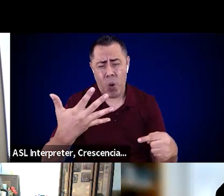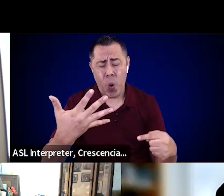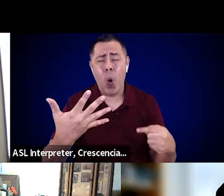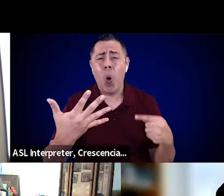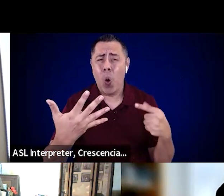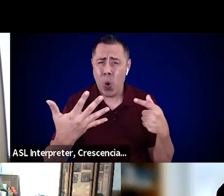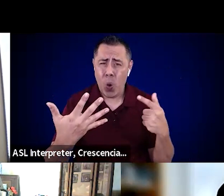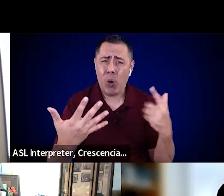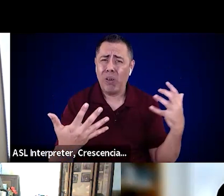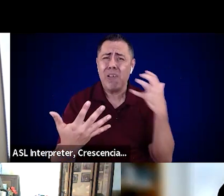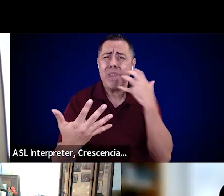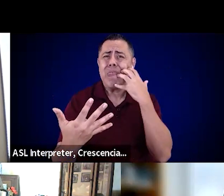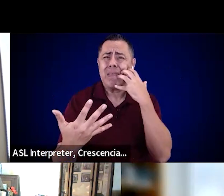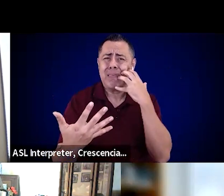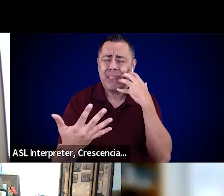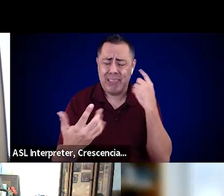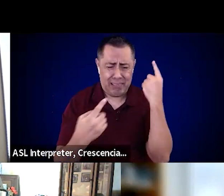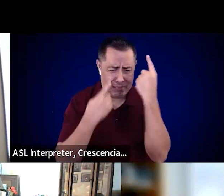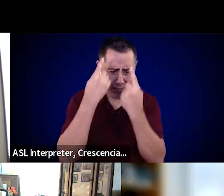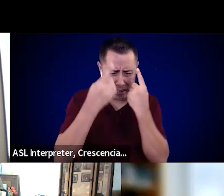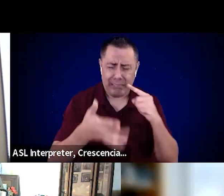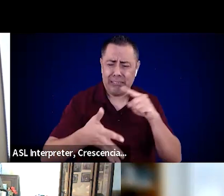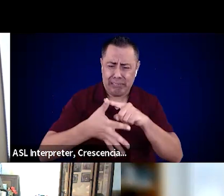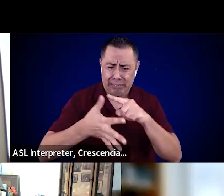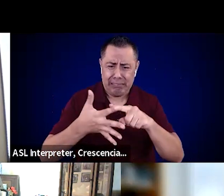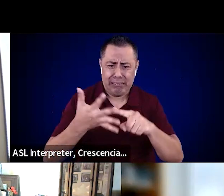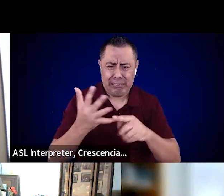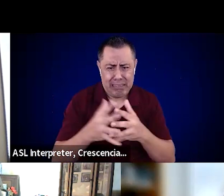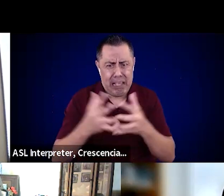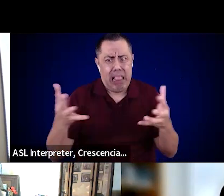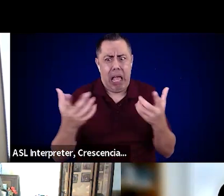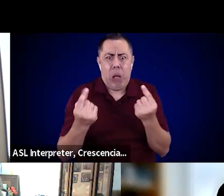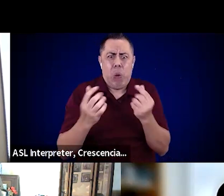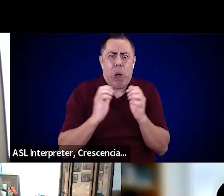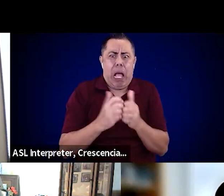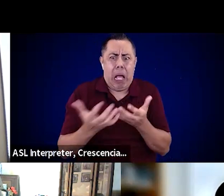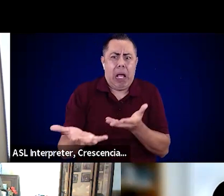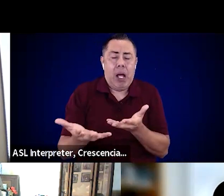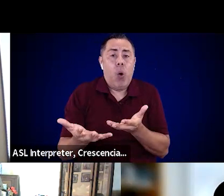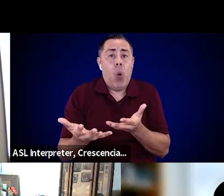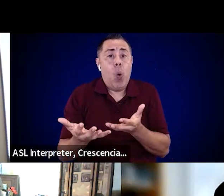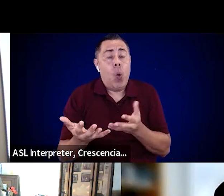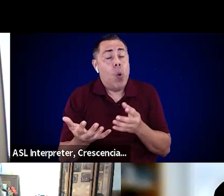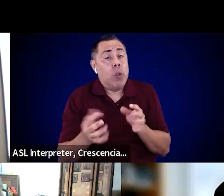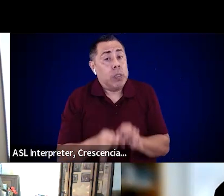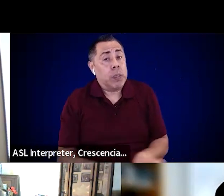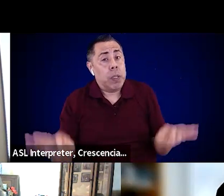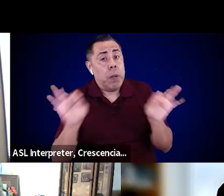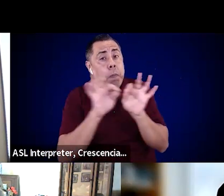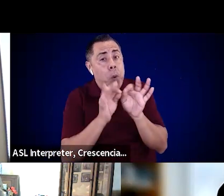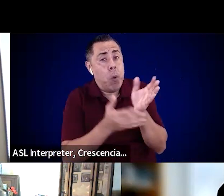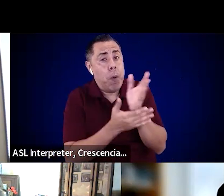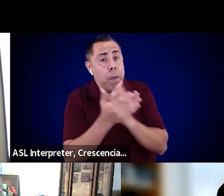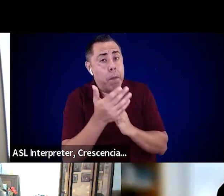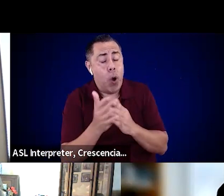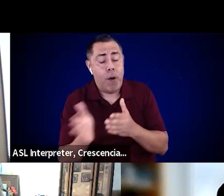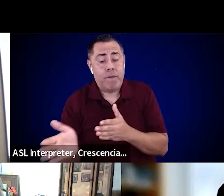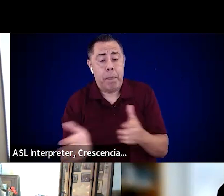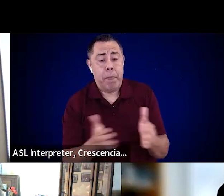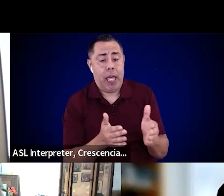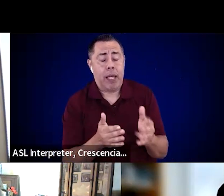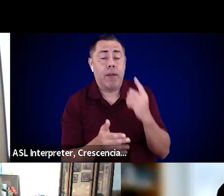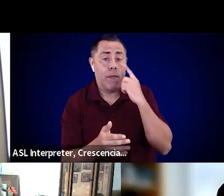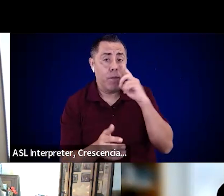go on. But it's a crucial element of the plan and definitely so for people with access and functional needs,